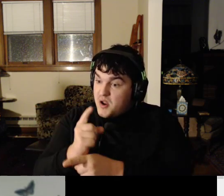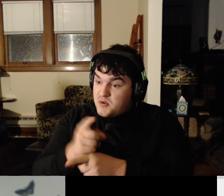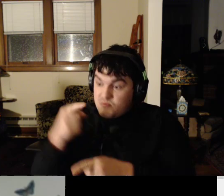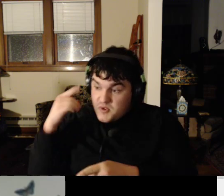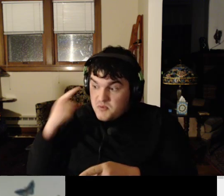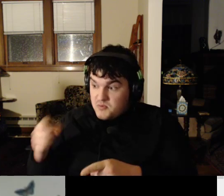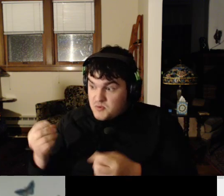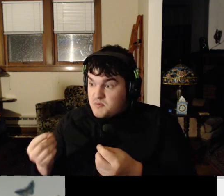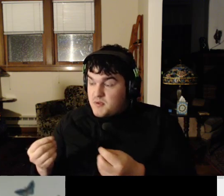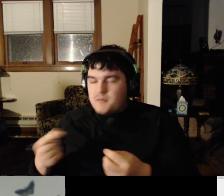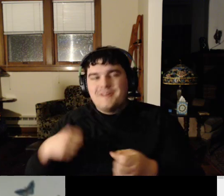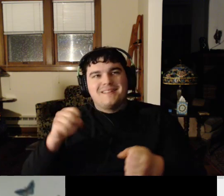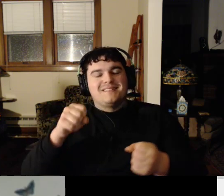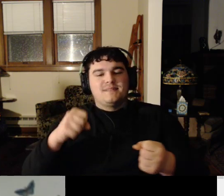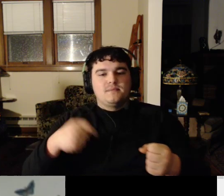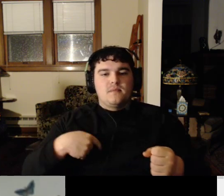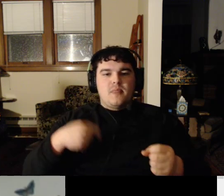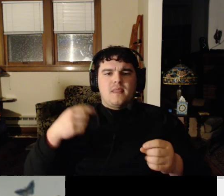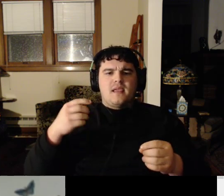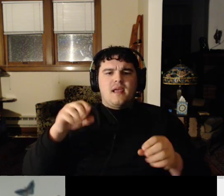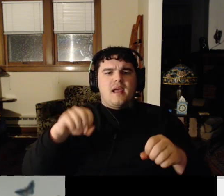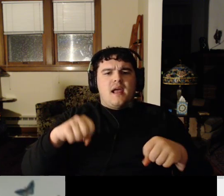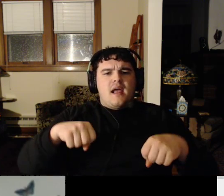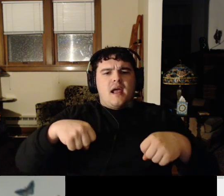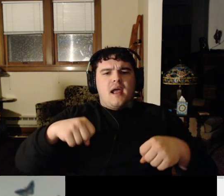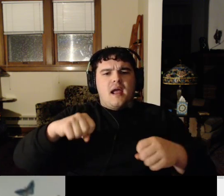Okay, how many words do you think this is?